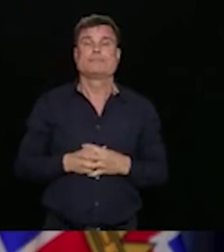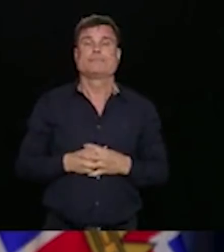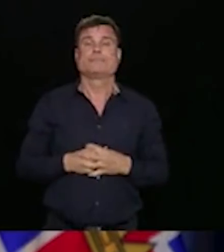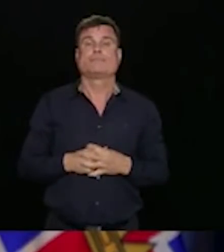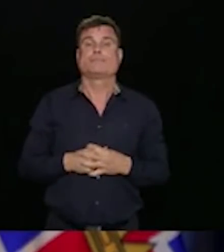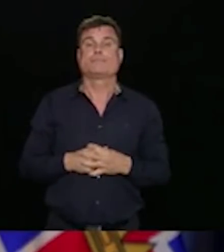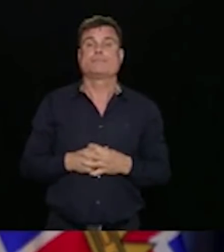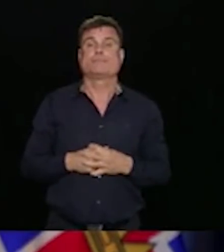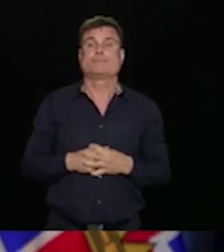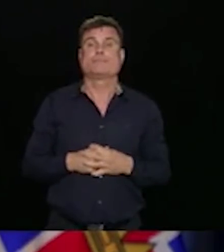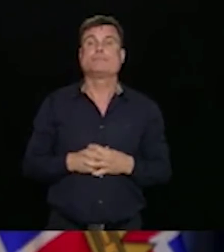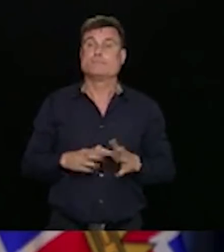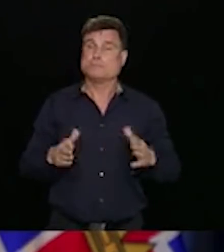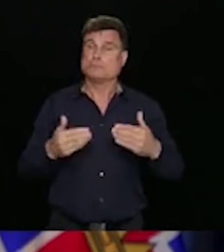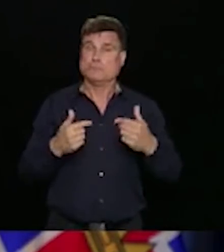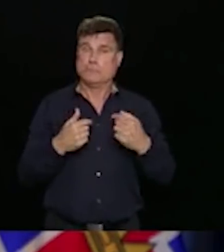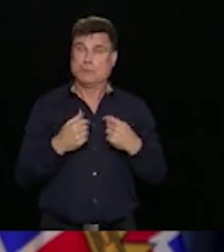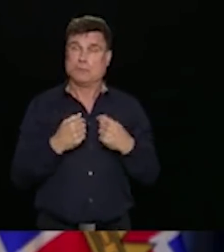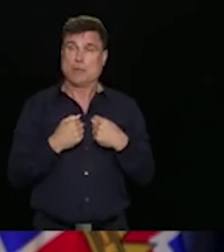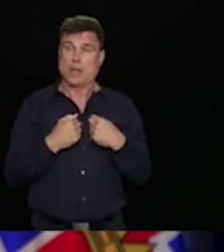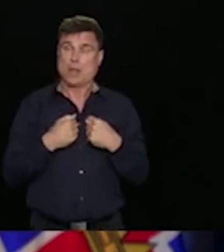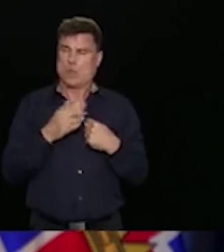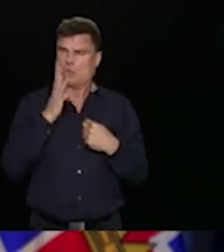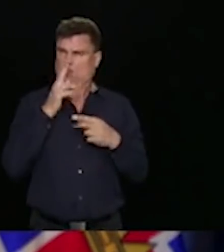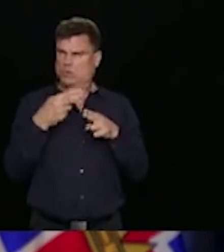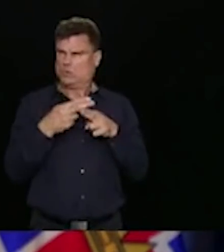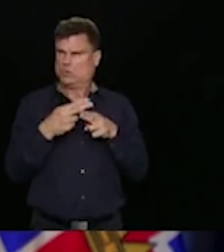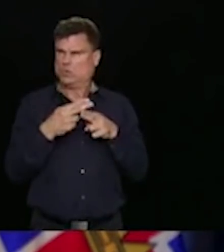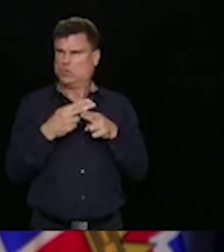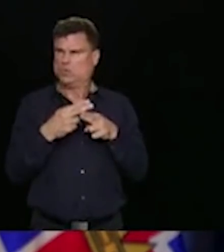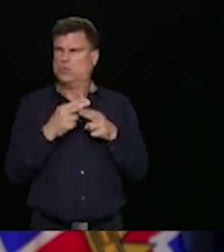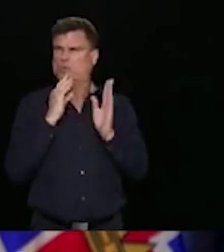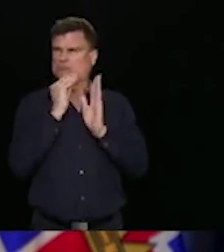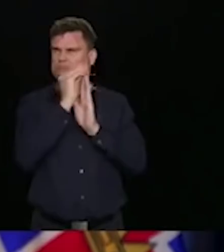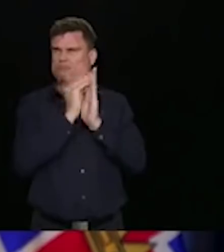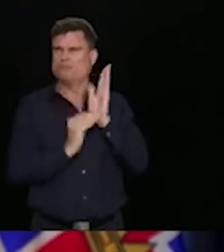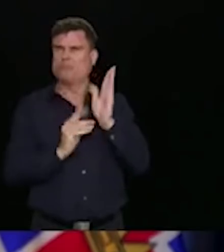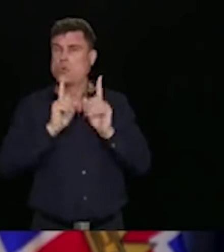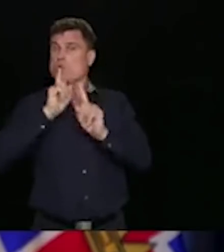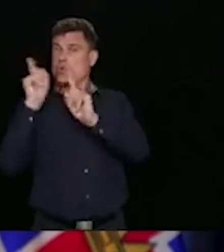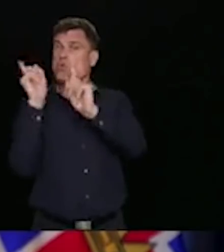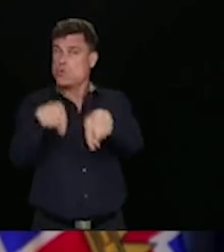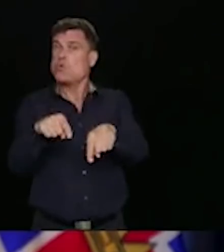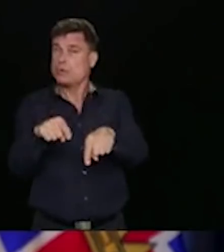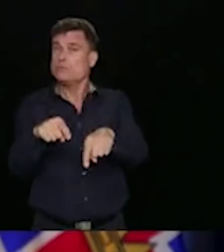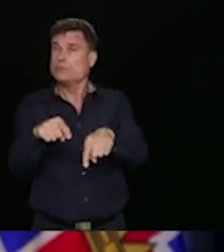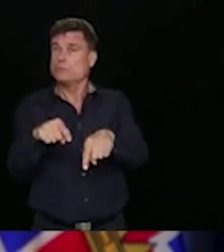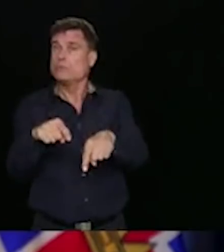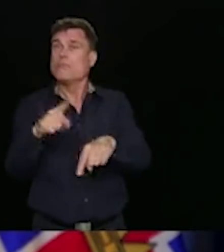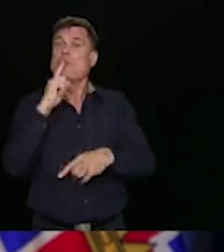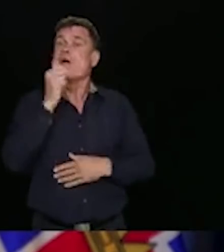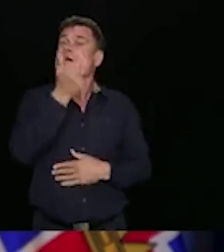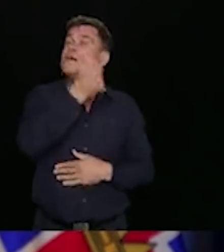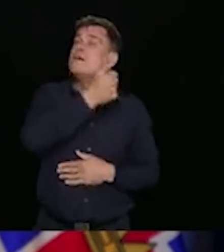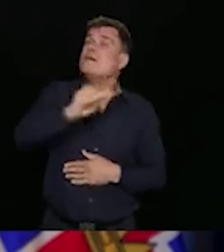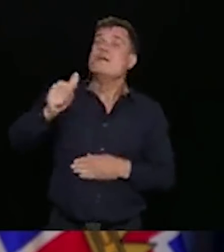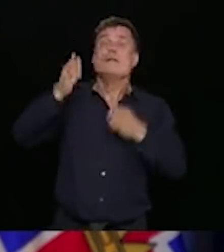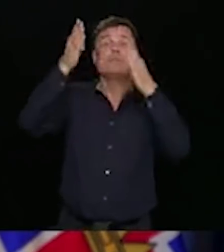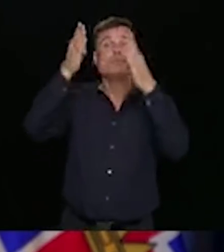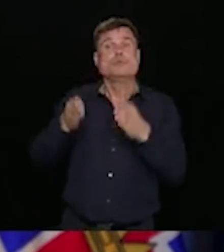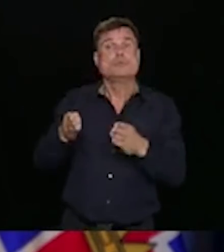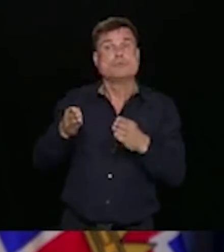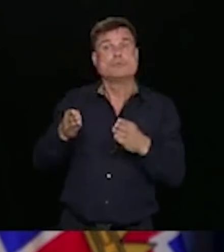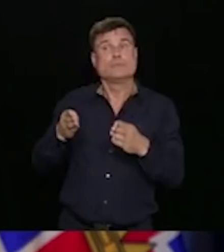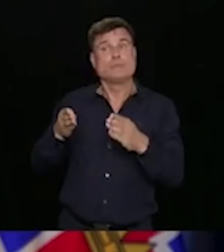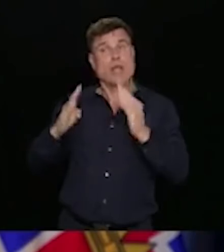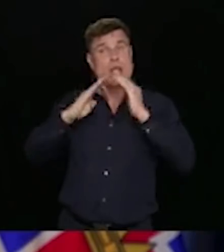process of introducing an order, I will be introducing an order, requiring people those who rent properties, whether it's boats, rooms, air